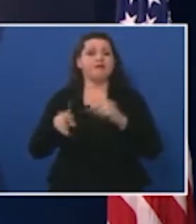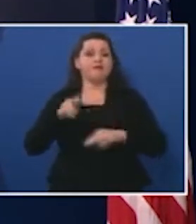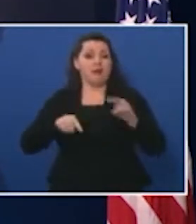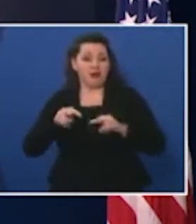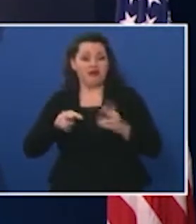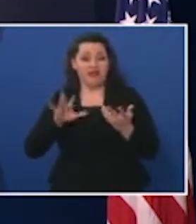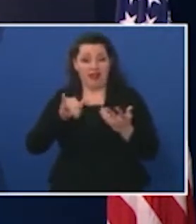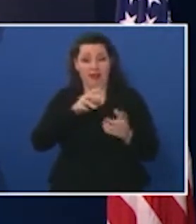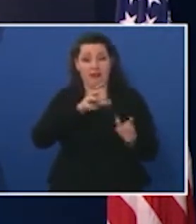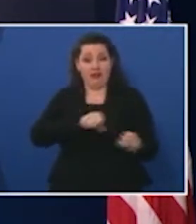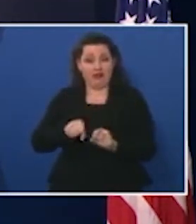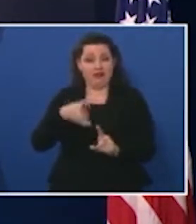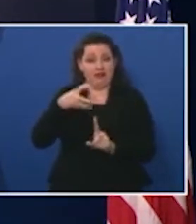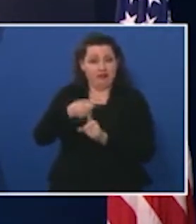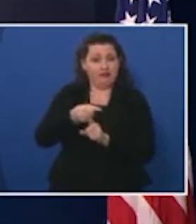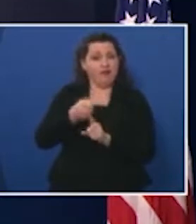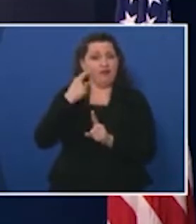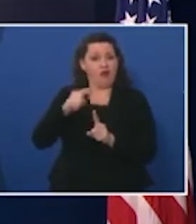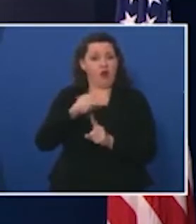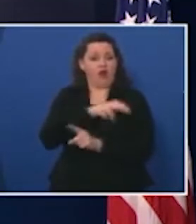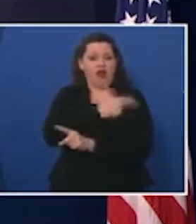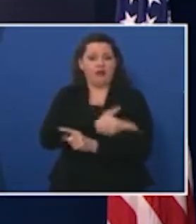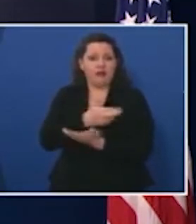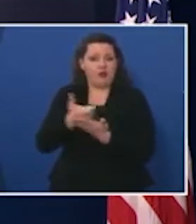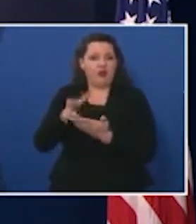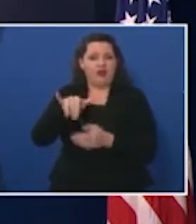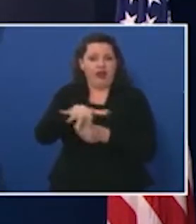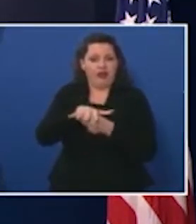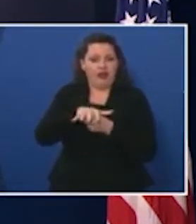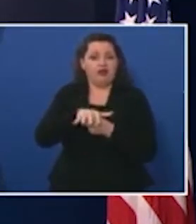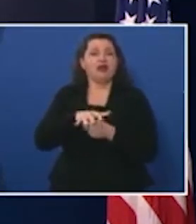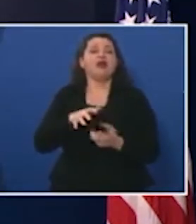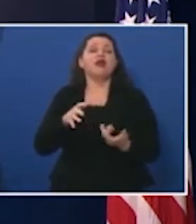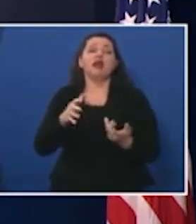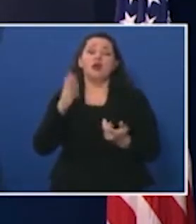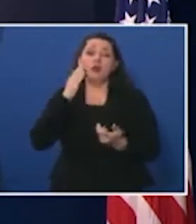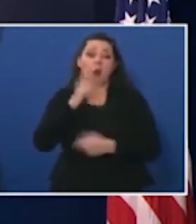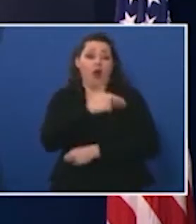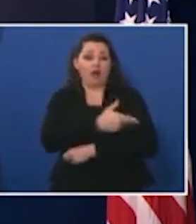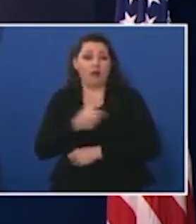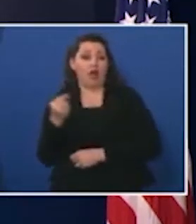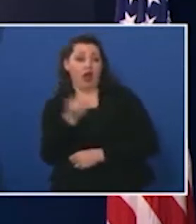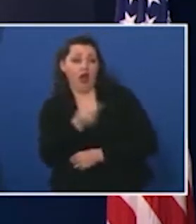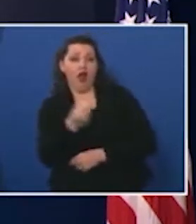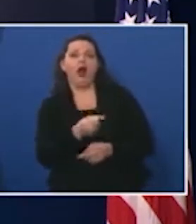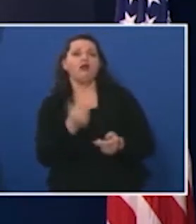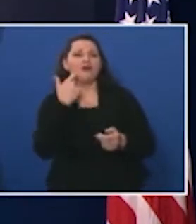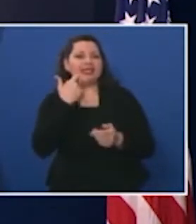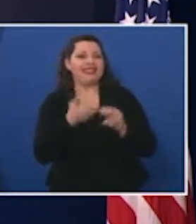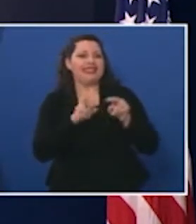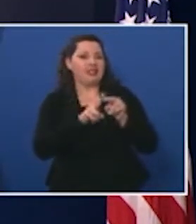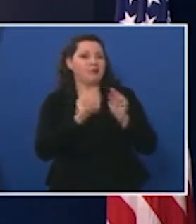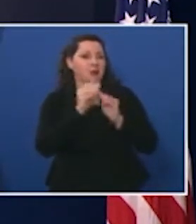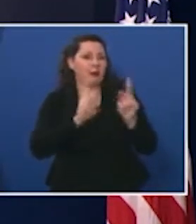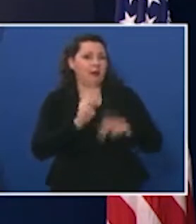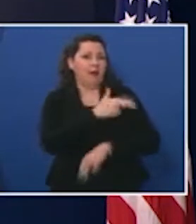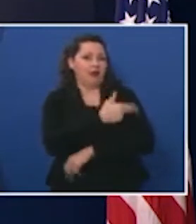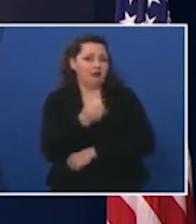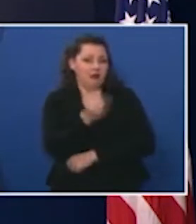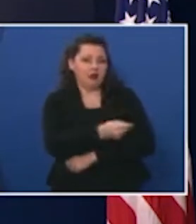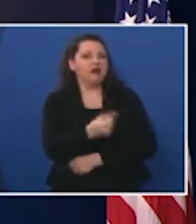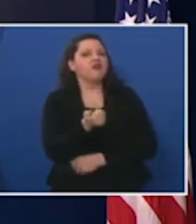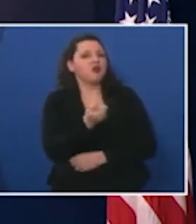impact of our hospital resources in those areas and even though hospitalizations have increased recently in a few communities